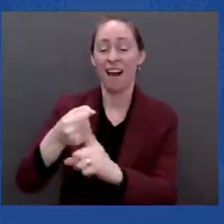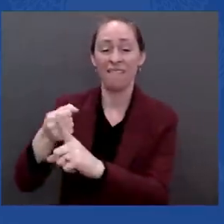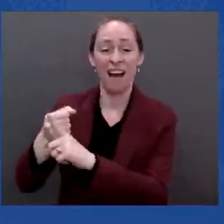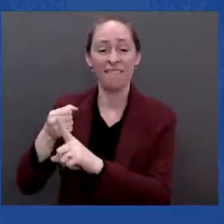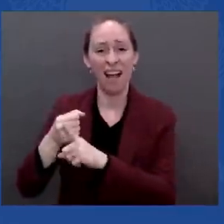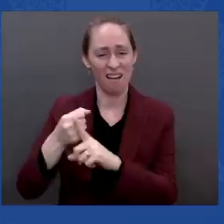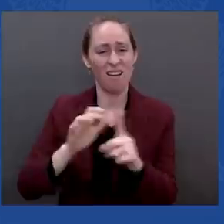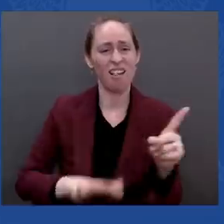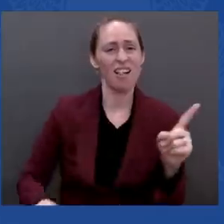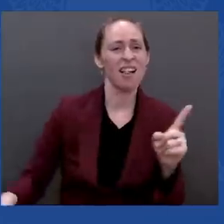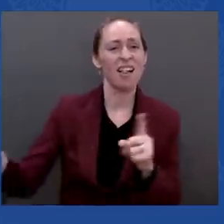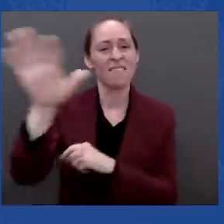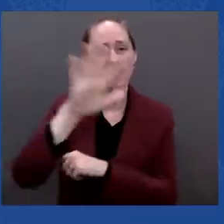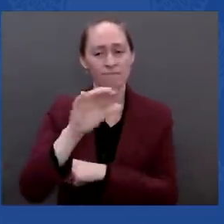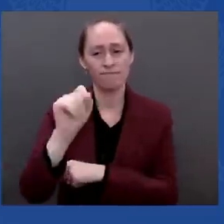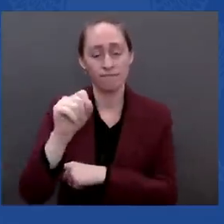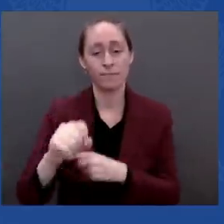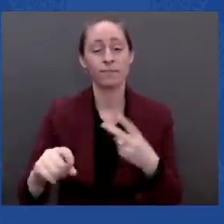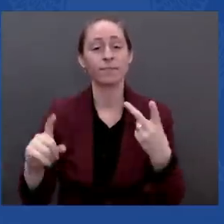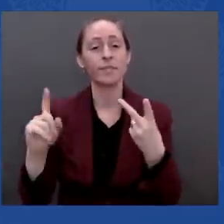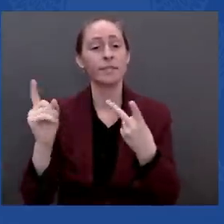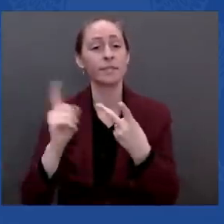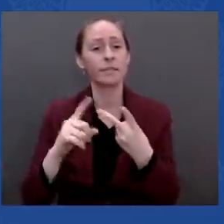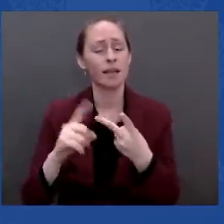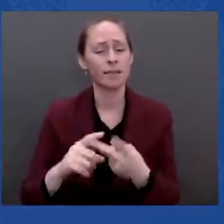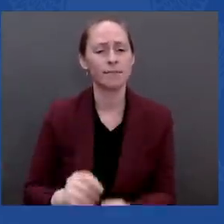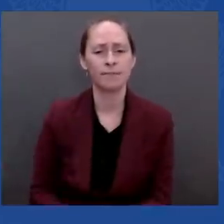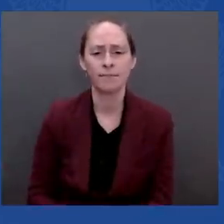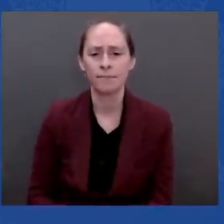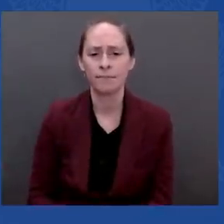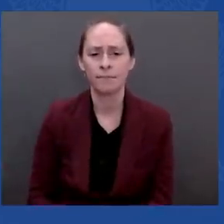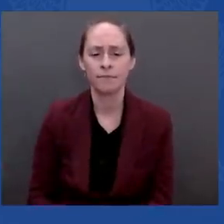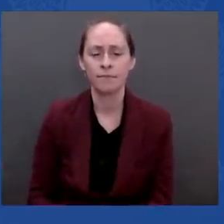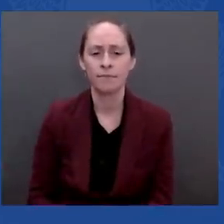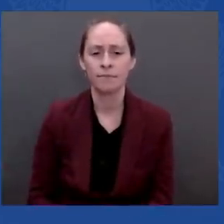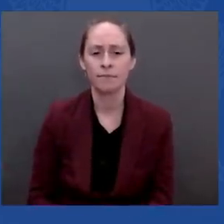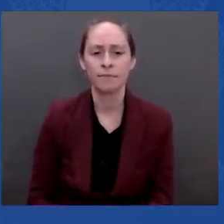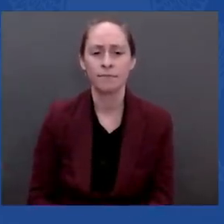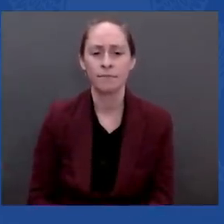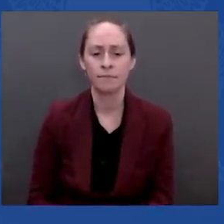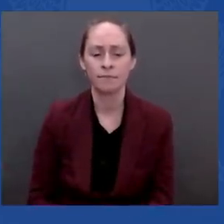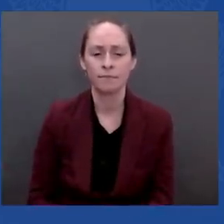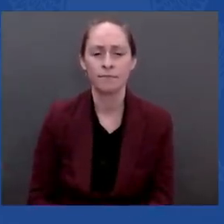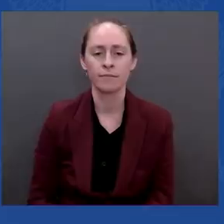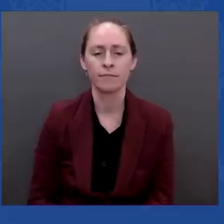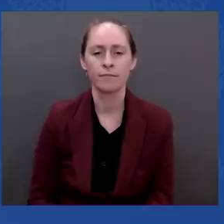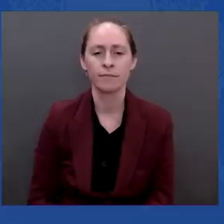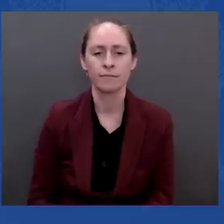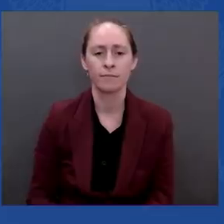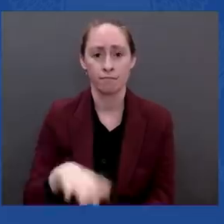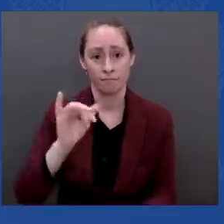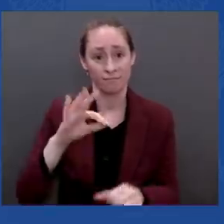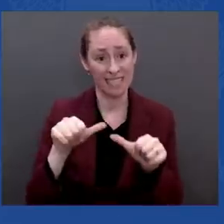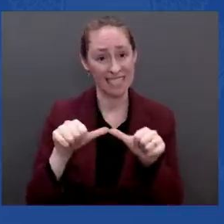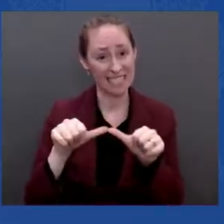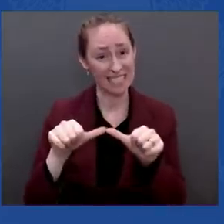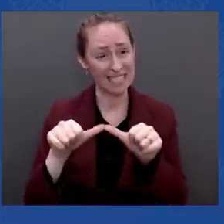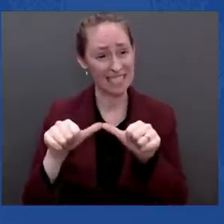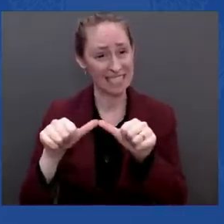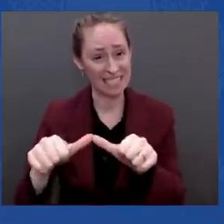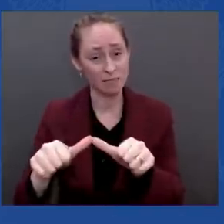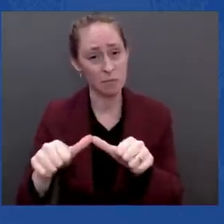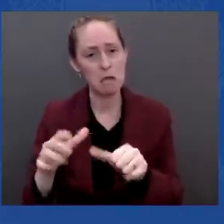that this is going to last for a long time is highly unlikely as long as we continue to stay resolved and